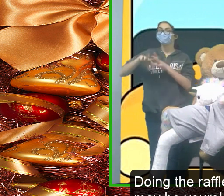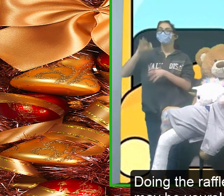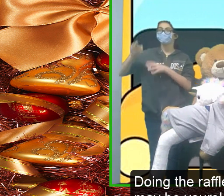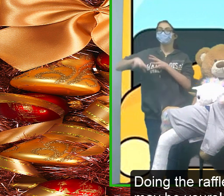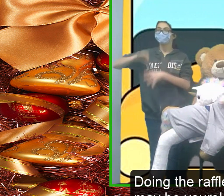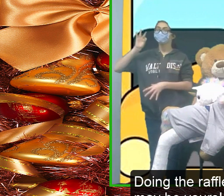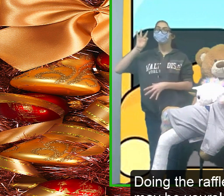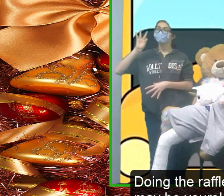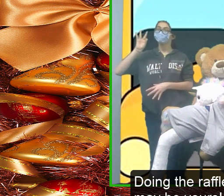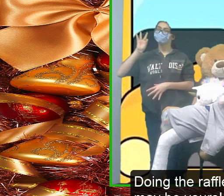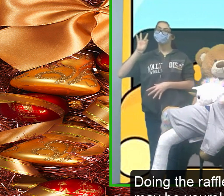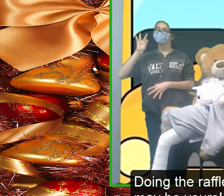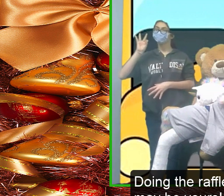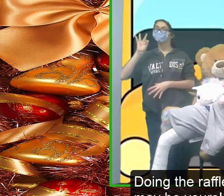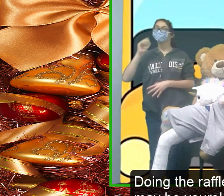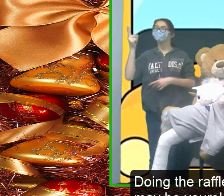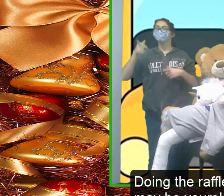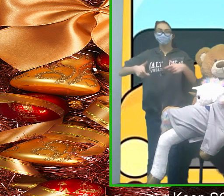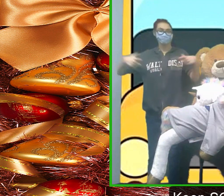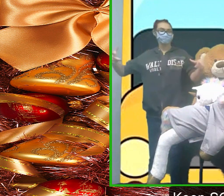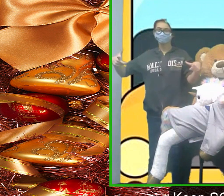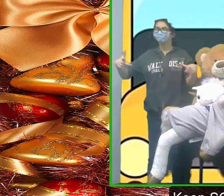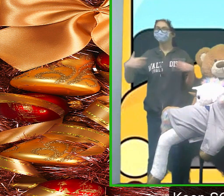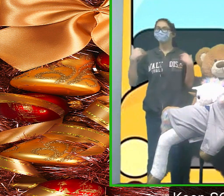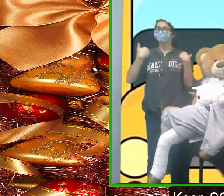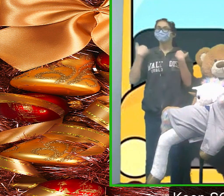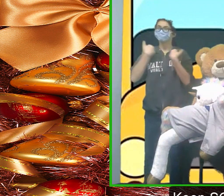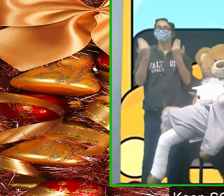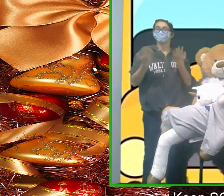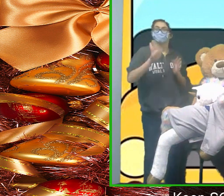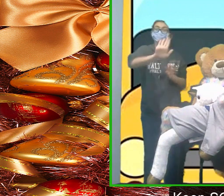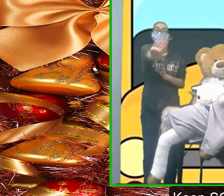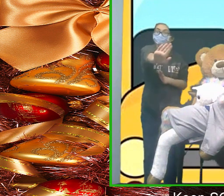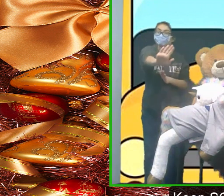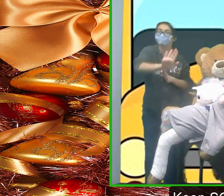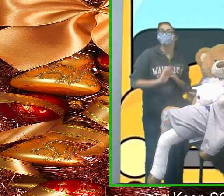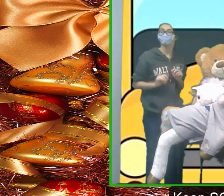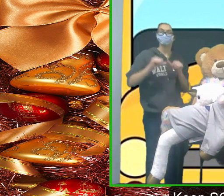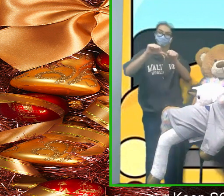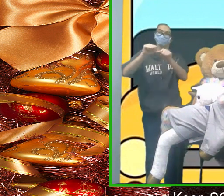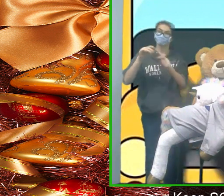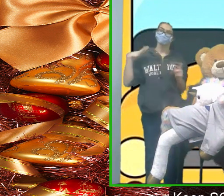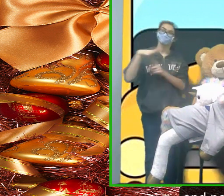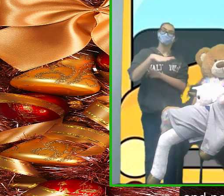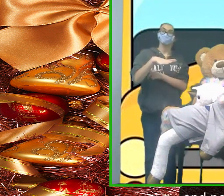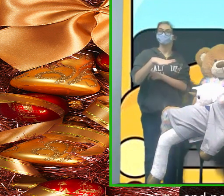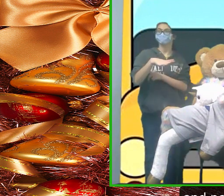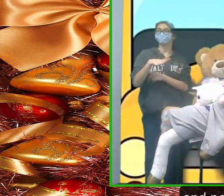one of these jumbo animals may be yours keep soaring by being engaged